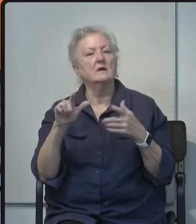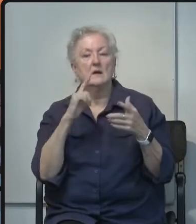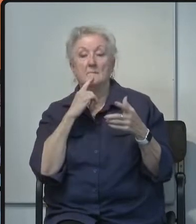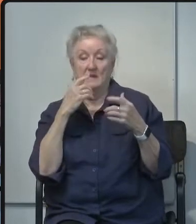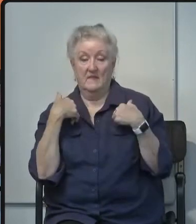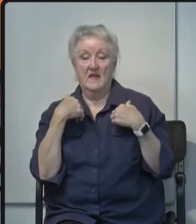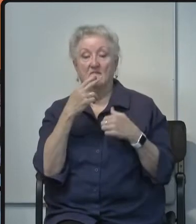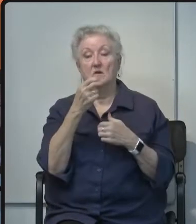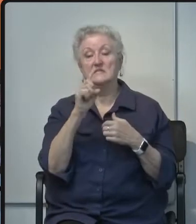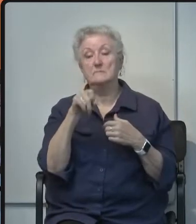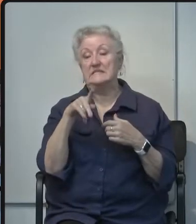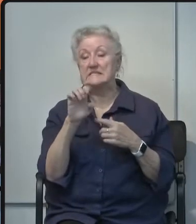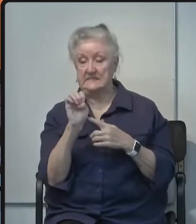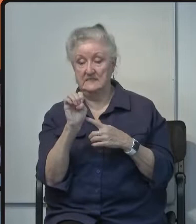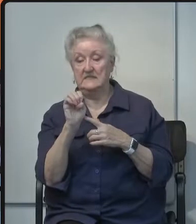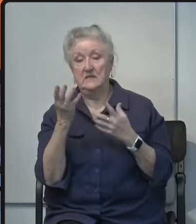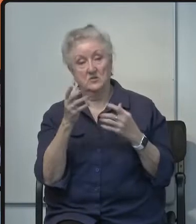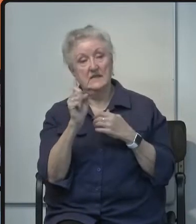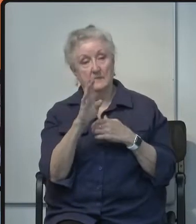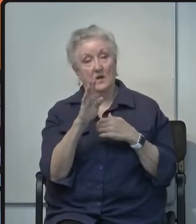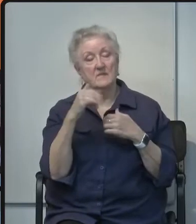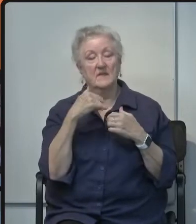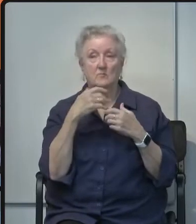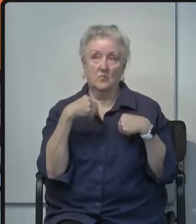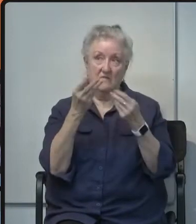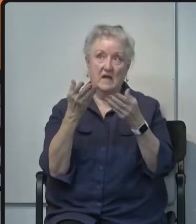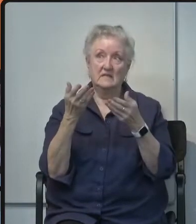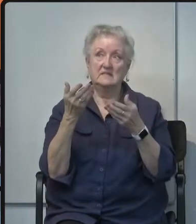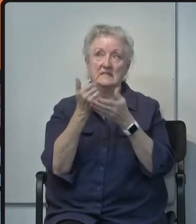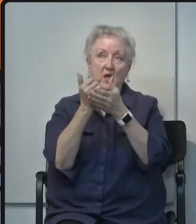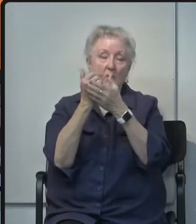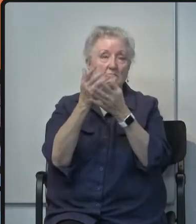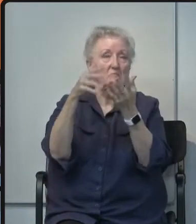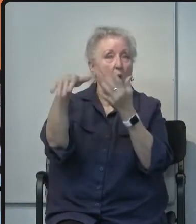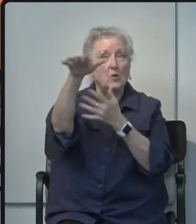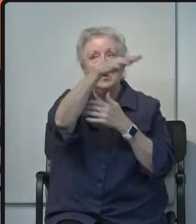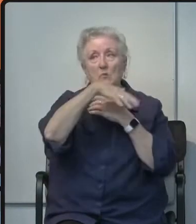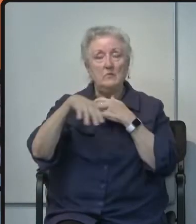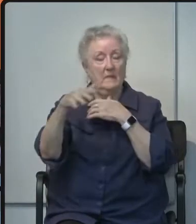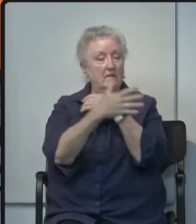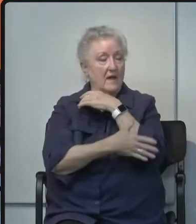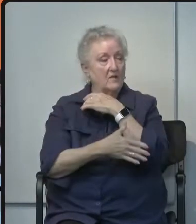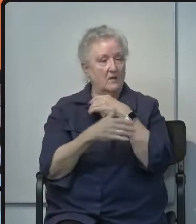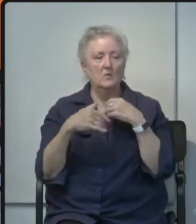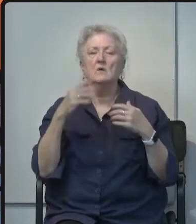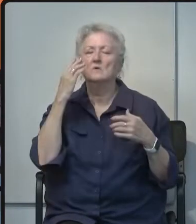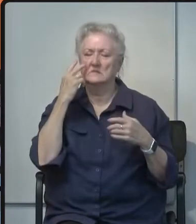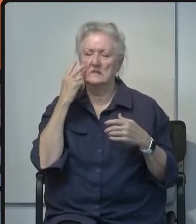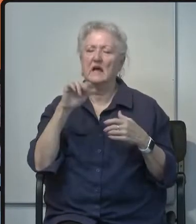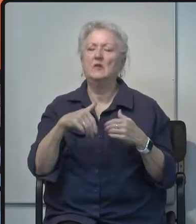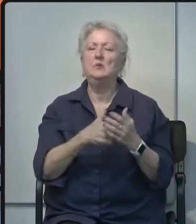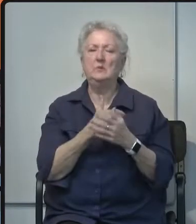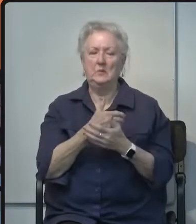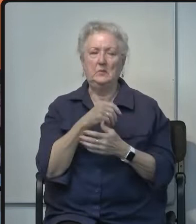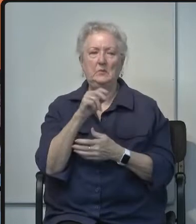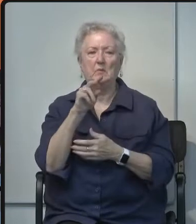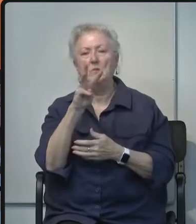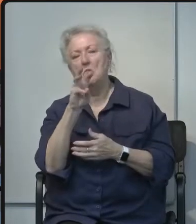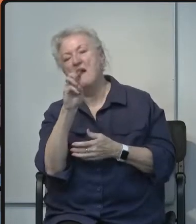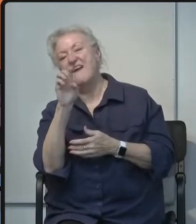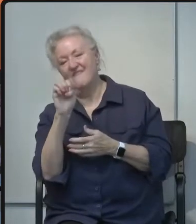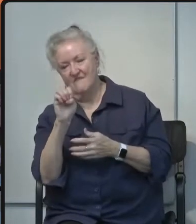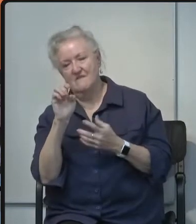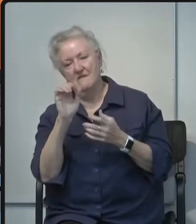throughout the county um i think we're going to see a new wave of this trauma as we move more deeply into